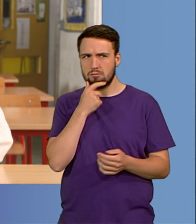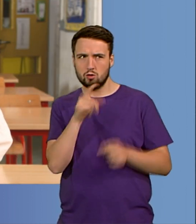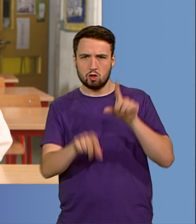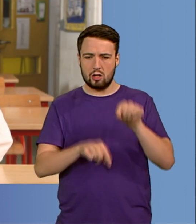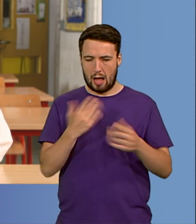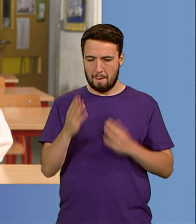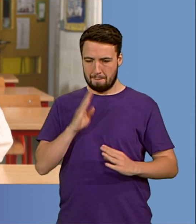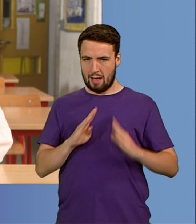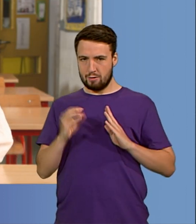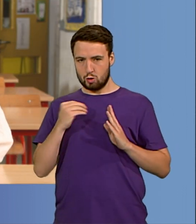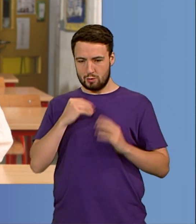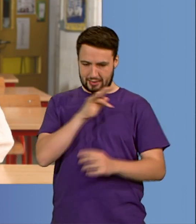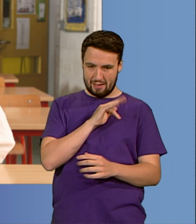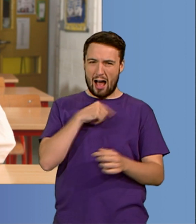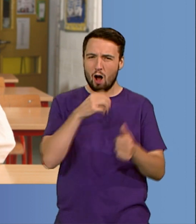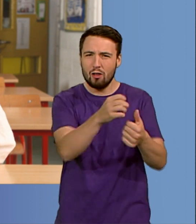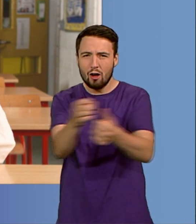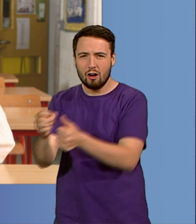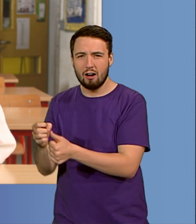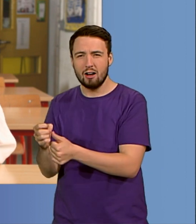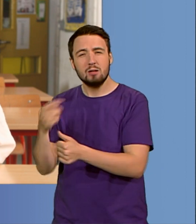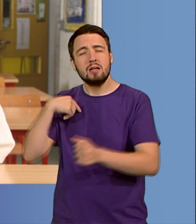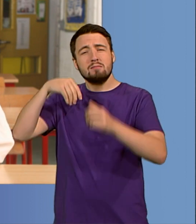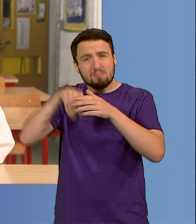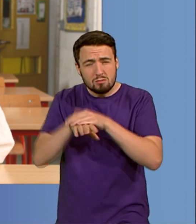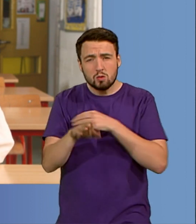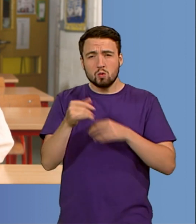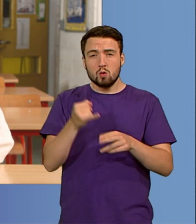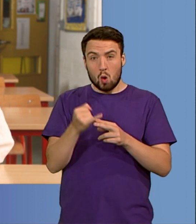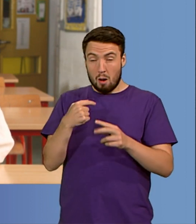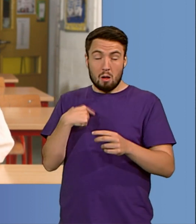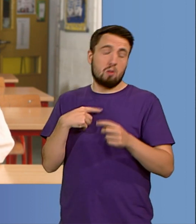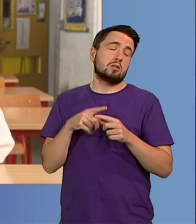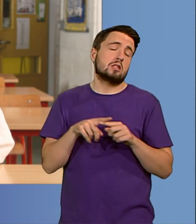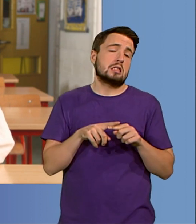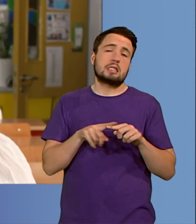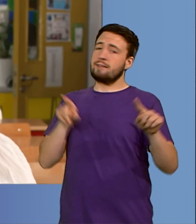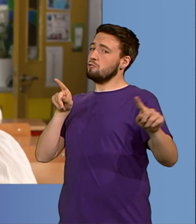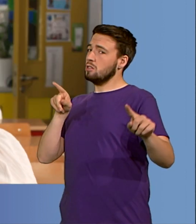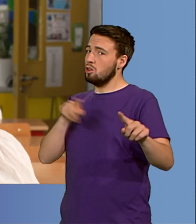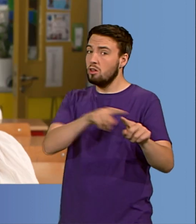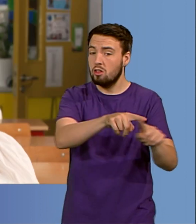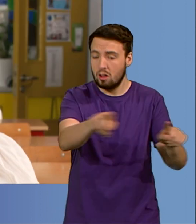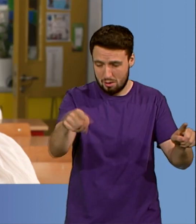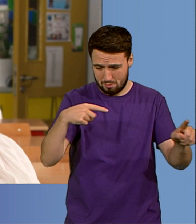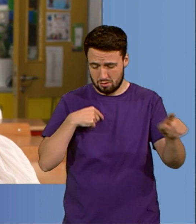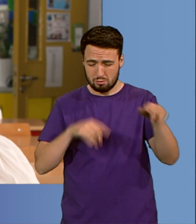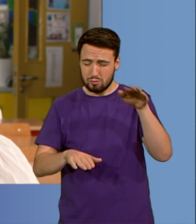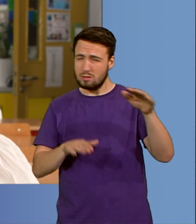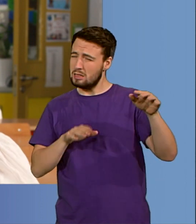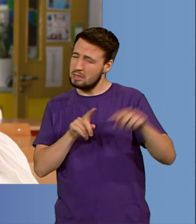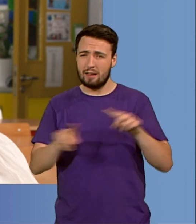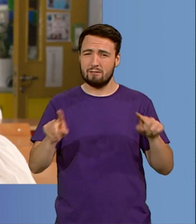on that first day and knowing that I was different to everybody else I was worried. But the girls in my class